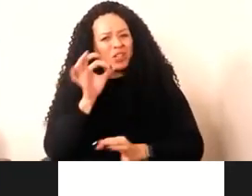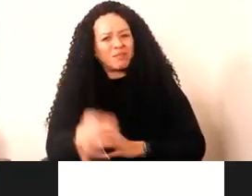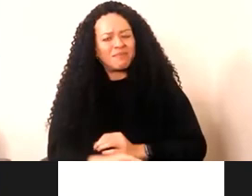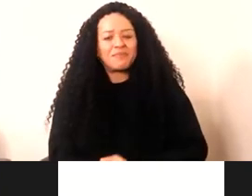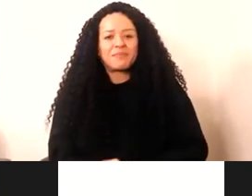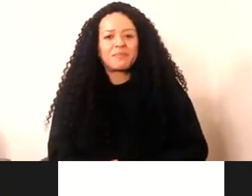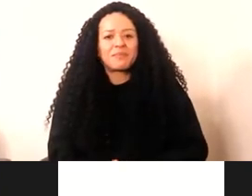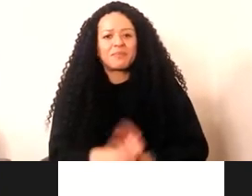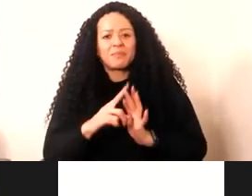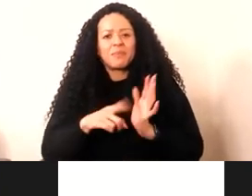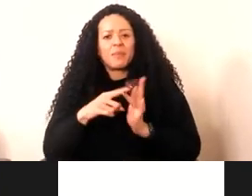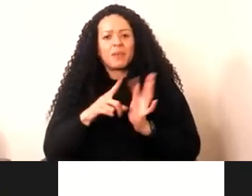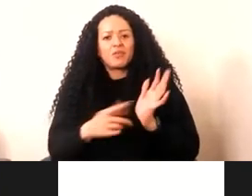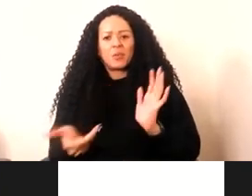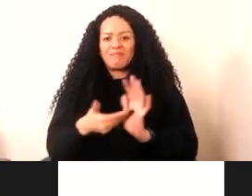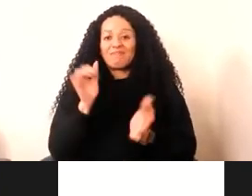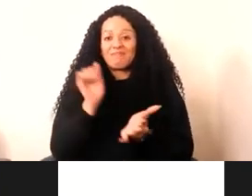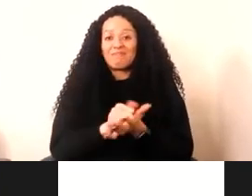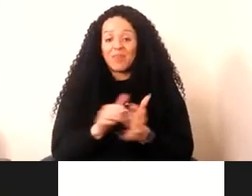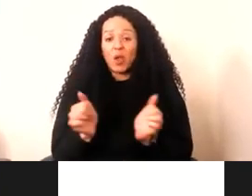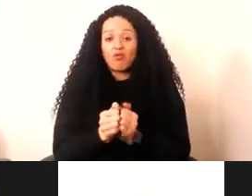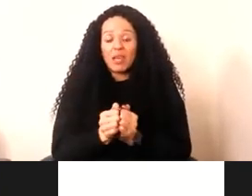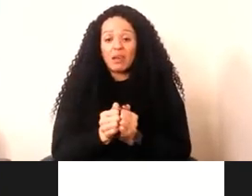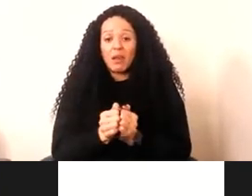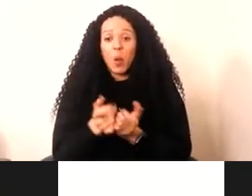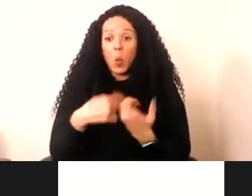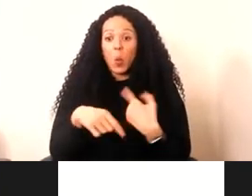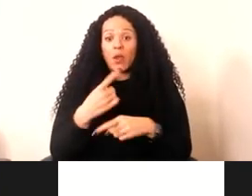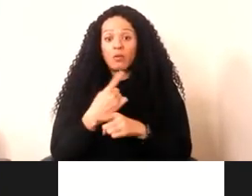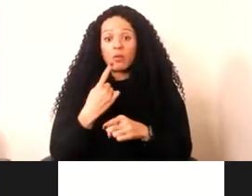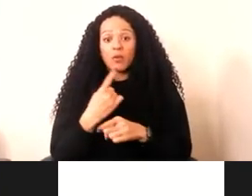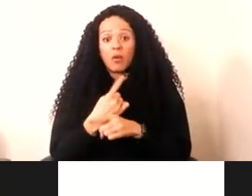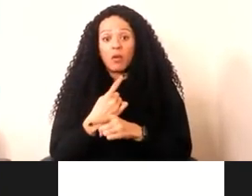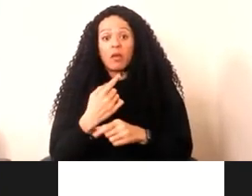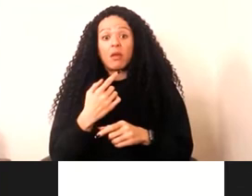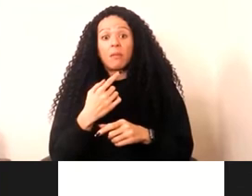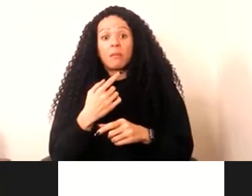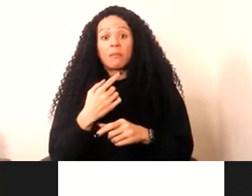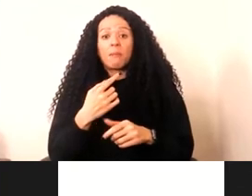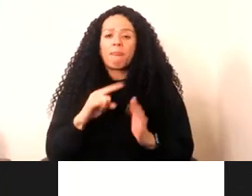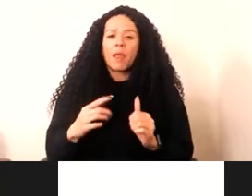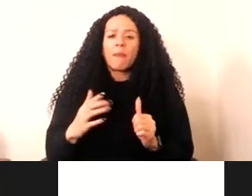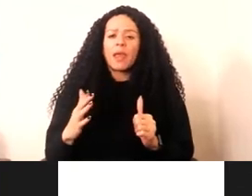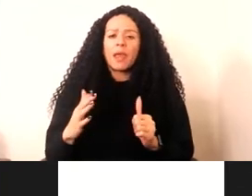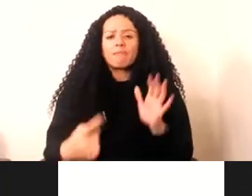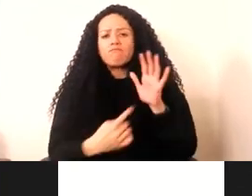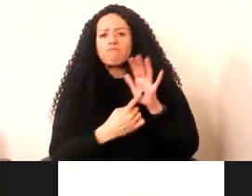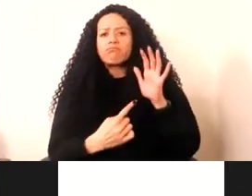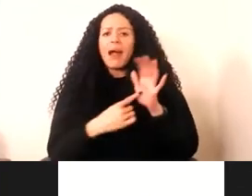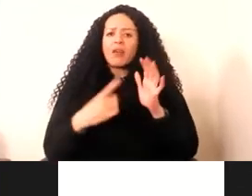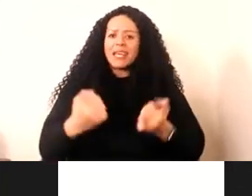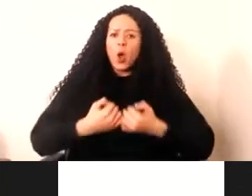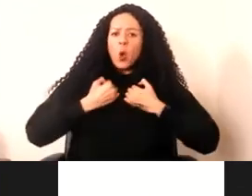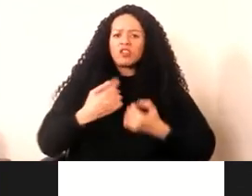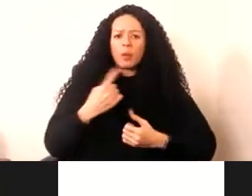Yeah, I I just add briefly that, yes, I mean, when we speak about proprietary ownership, we're usually talking about